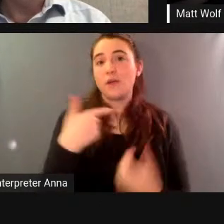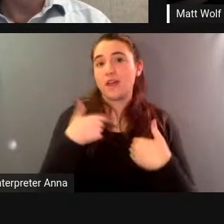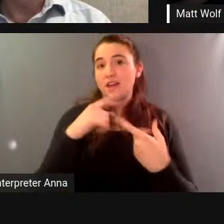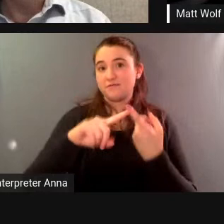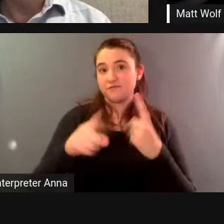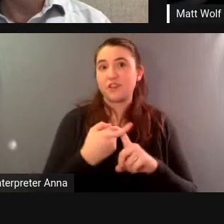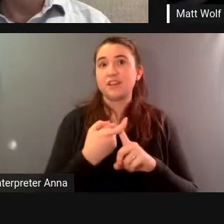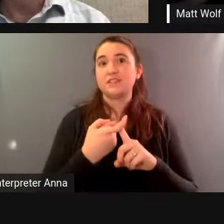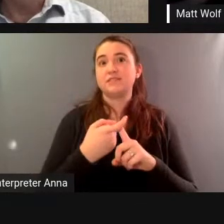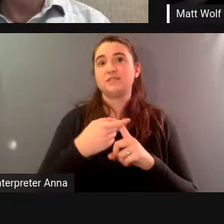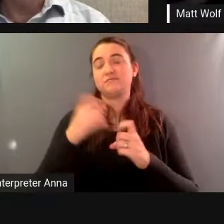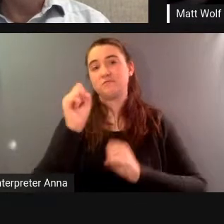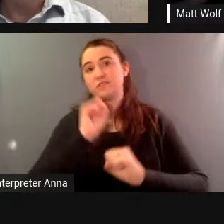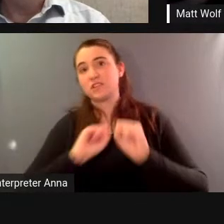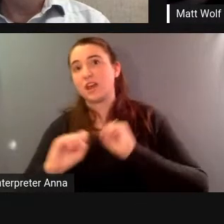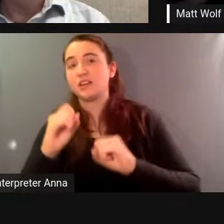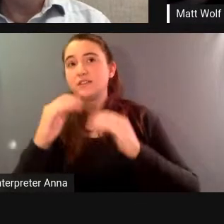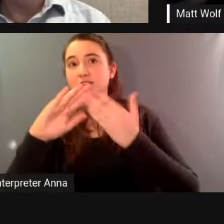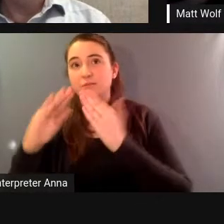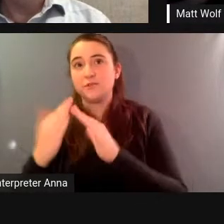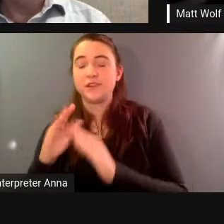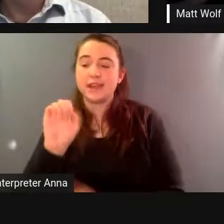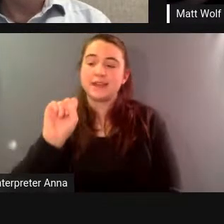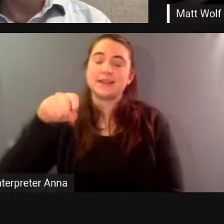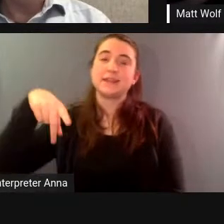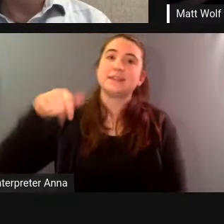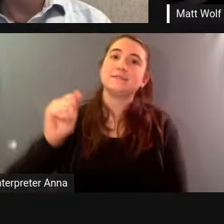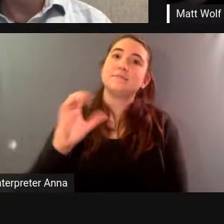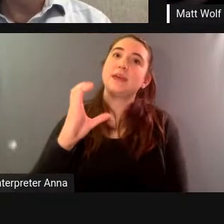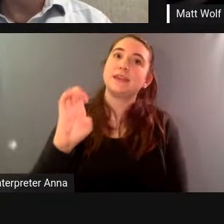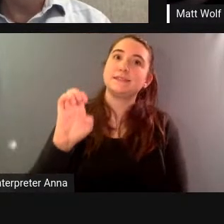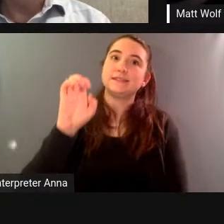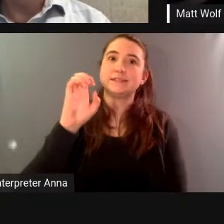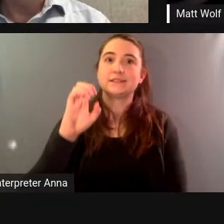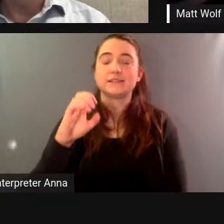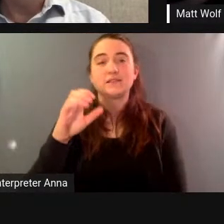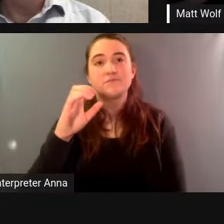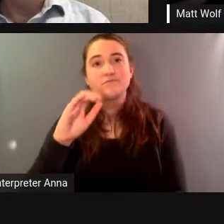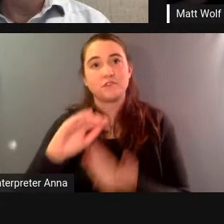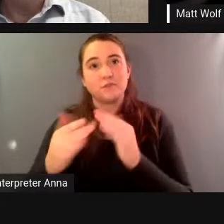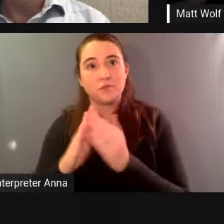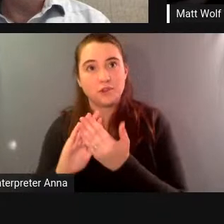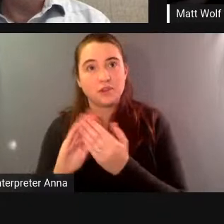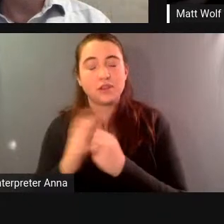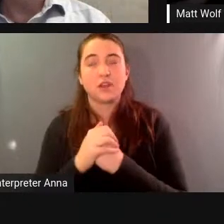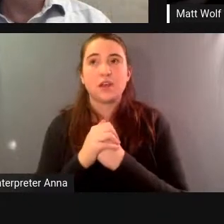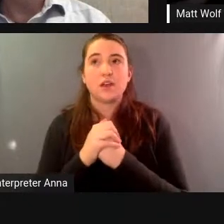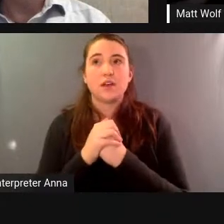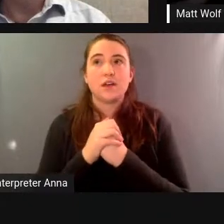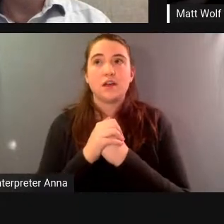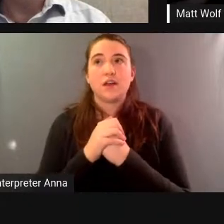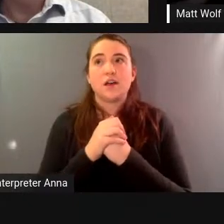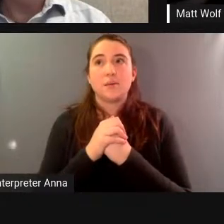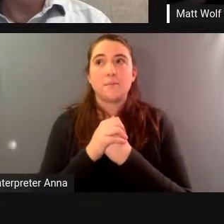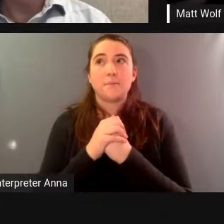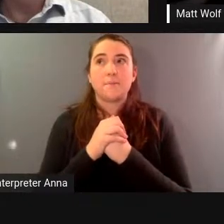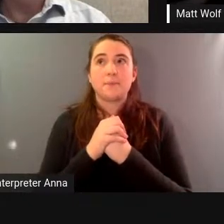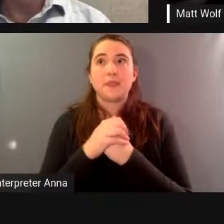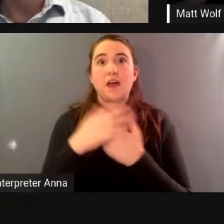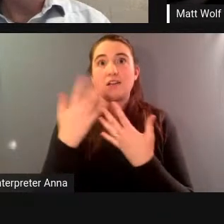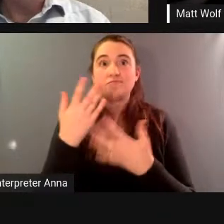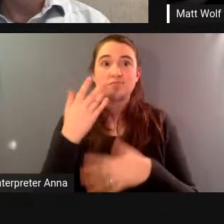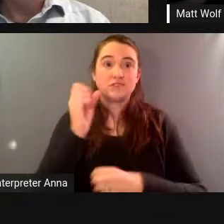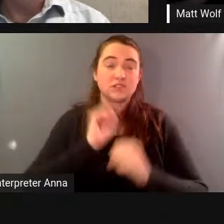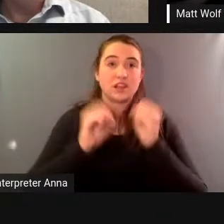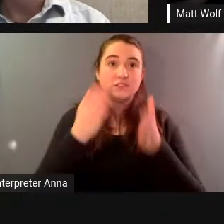and in the science community and a lot of scientists told us we would get called by newspapers and if we didn't have anything negative to say